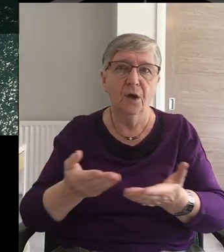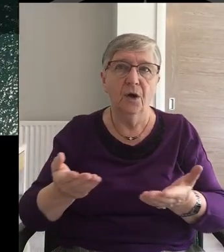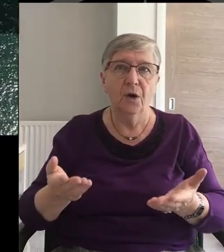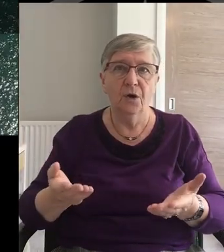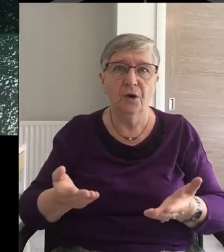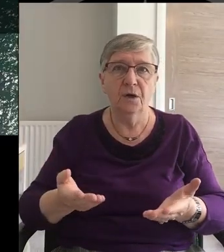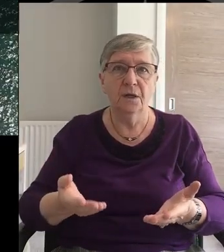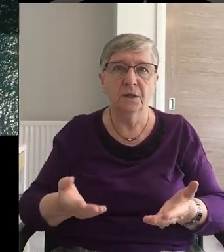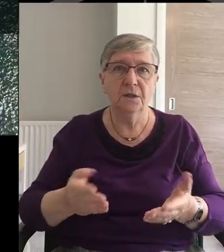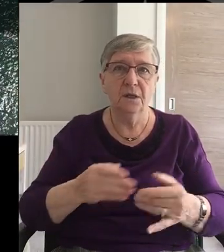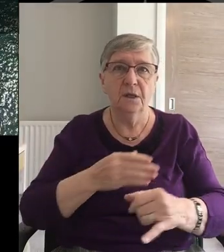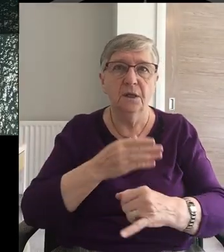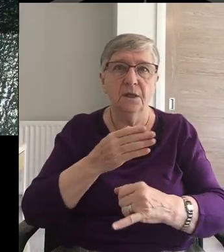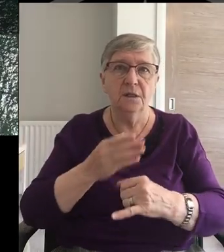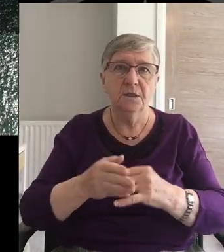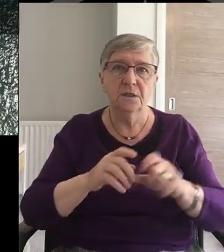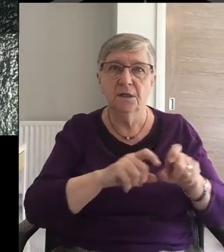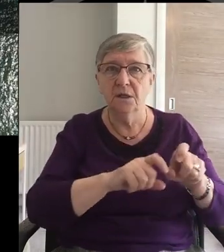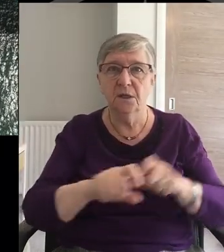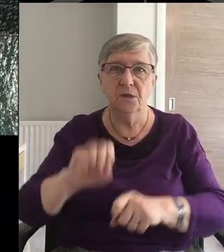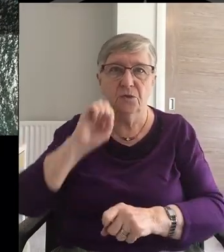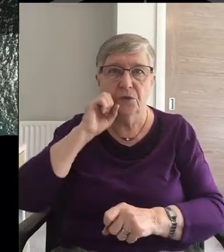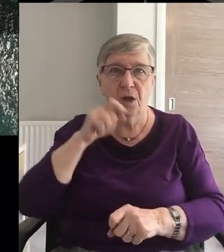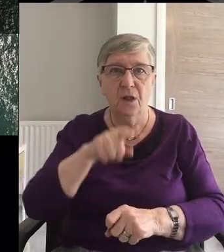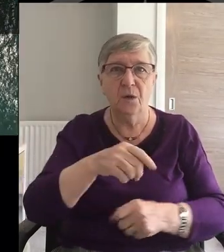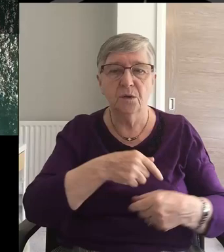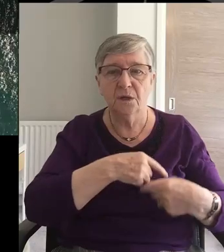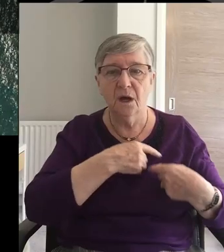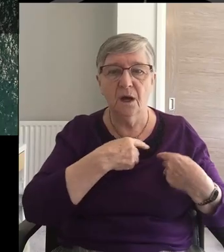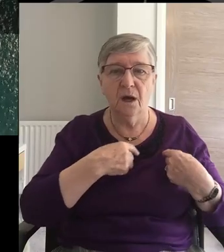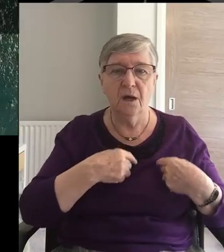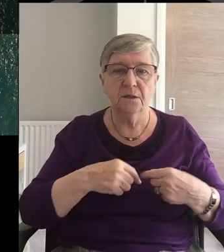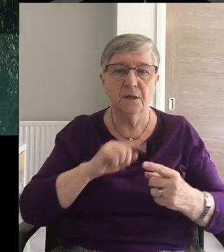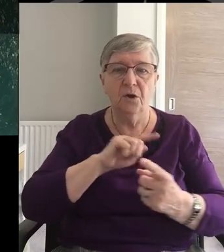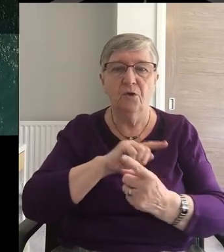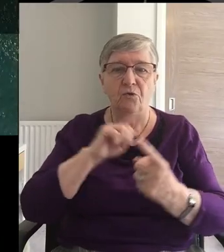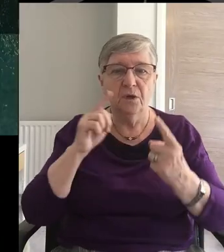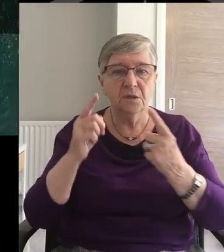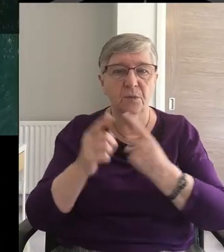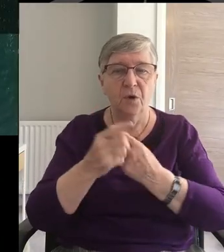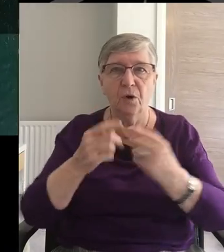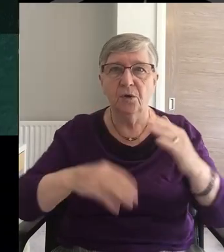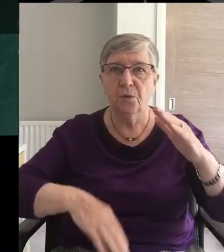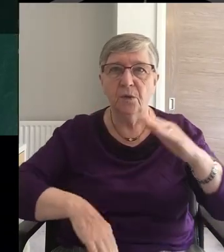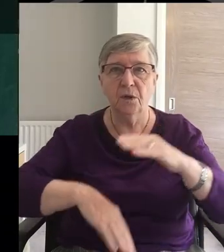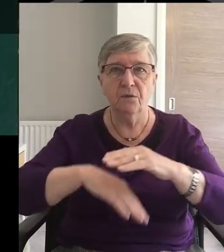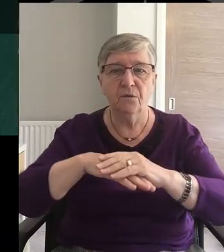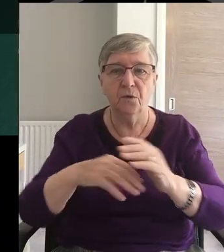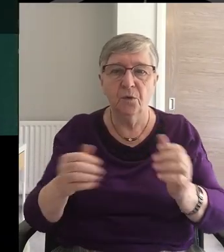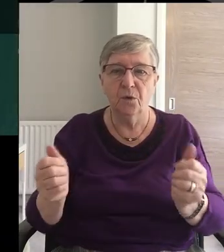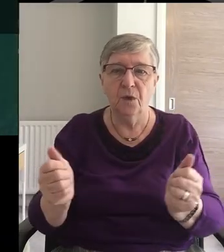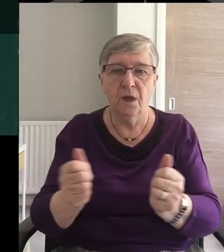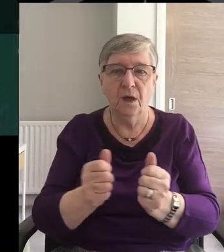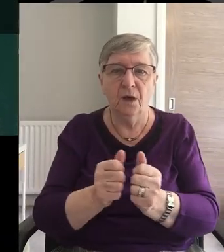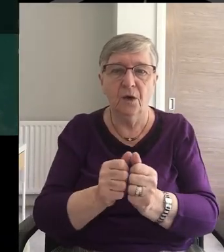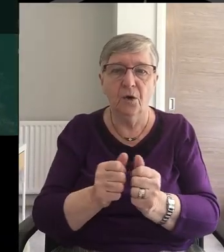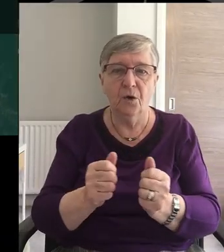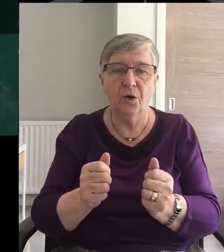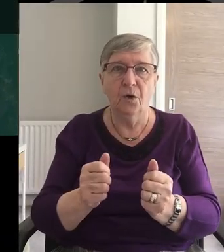our ears Still shall those hearts With what we're full